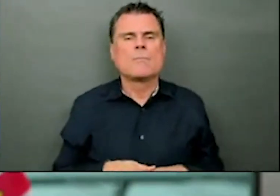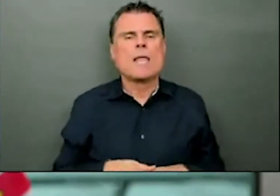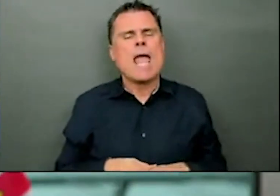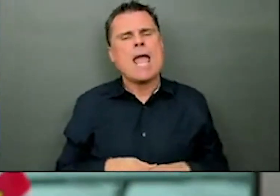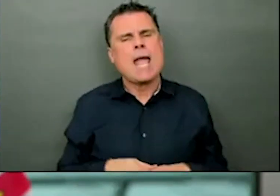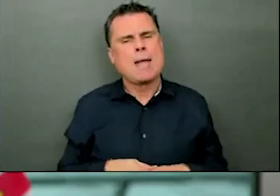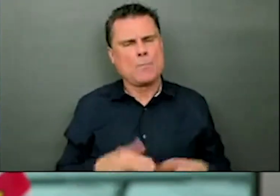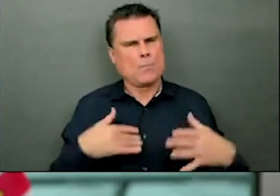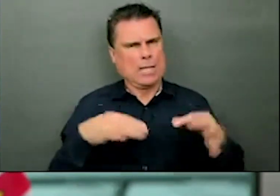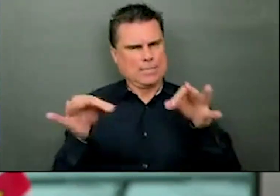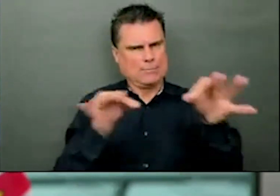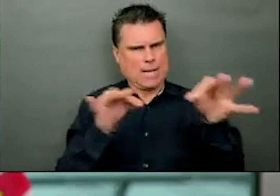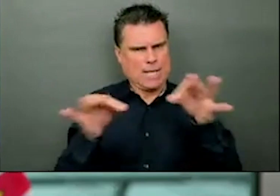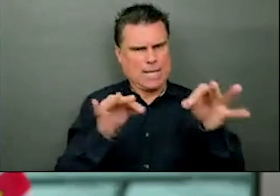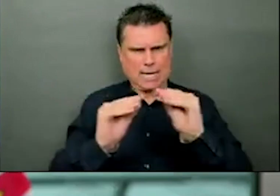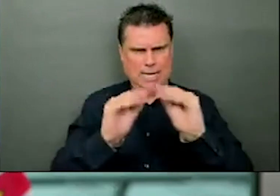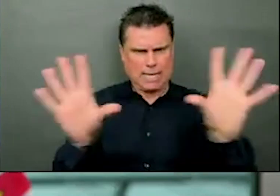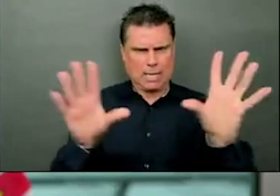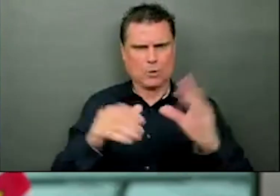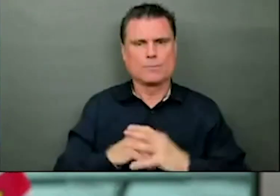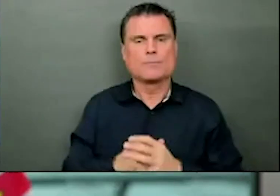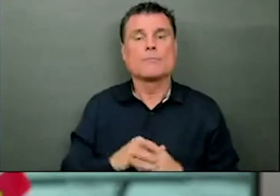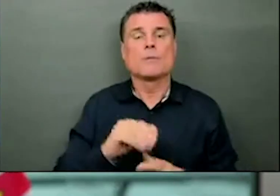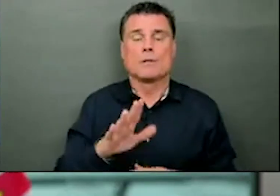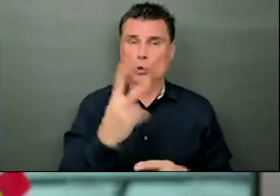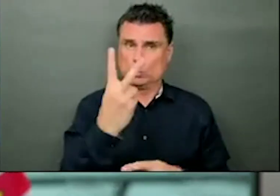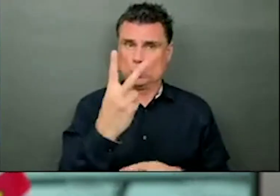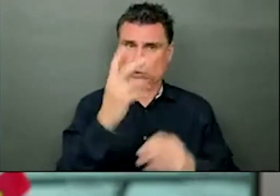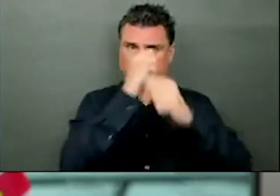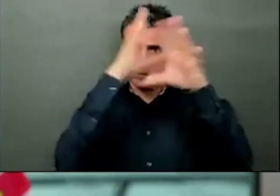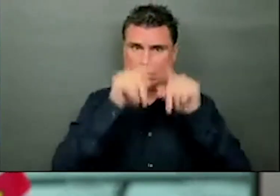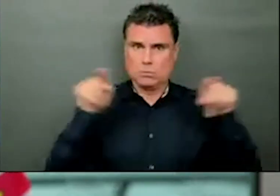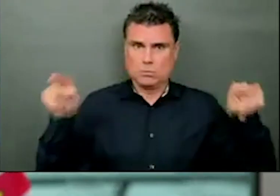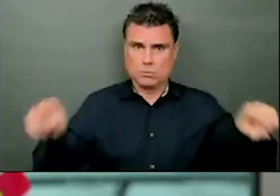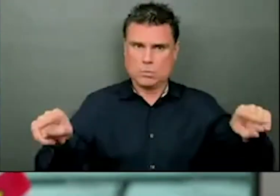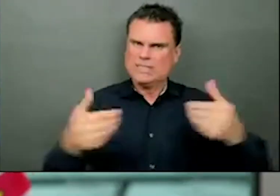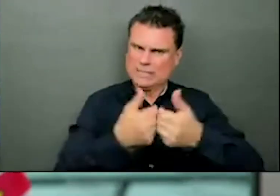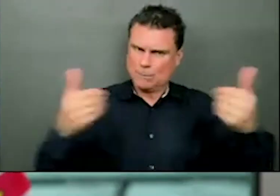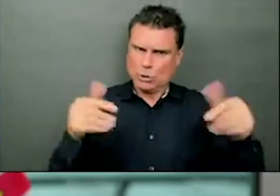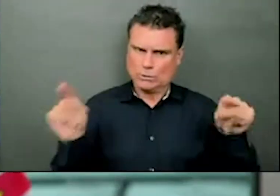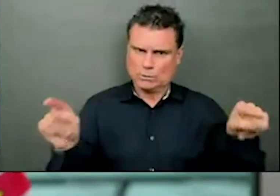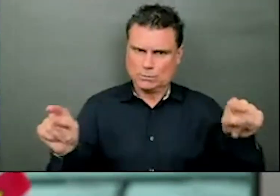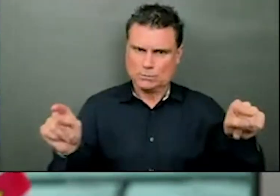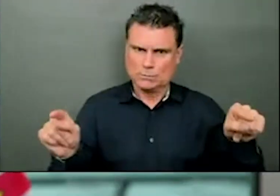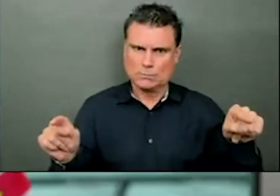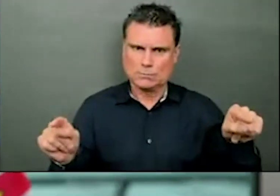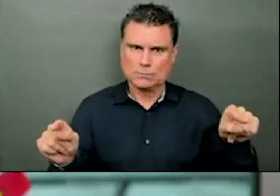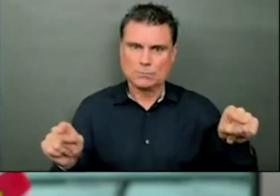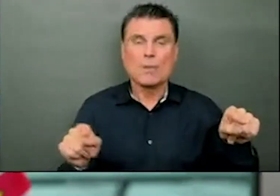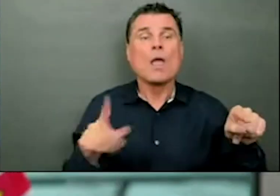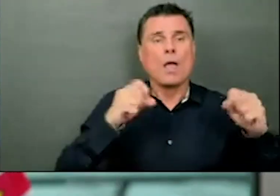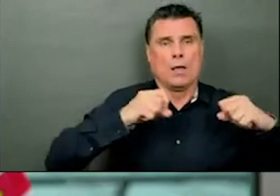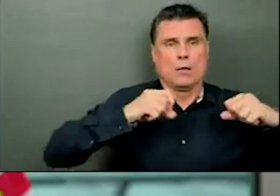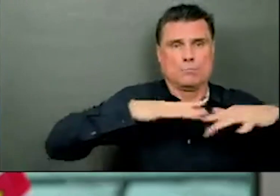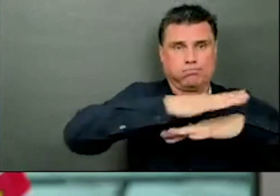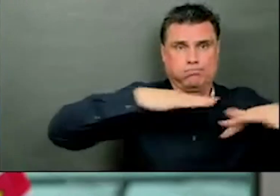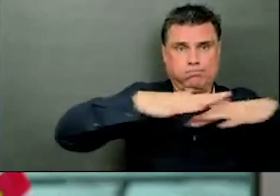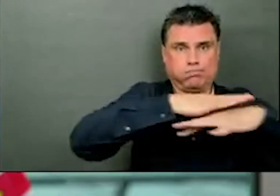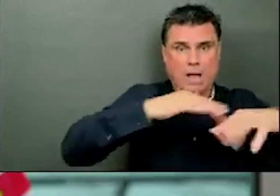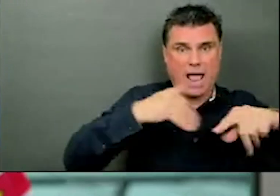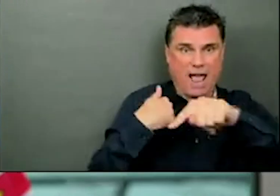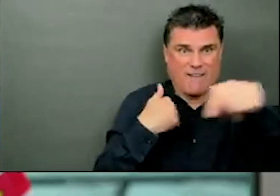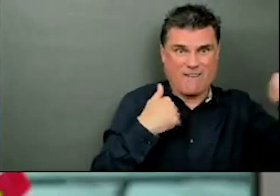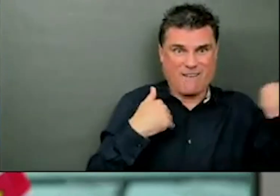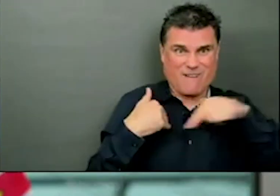part of that is, you know, how many people does around you need to be protected to make sure that that person